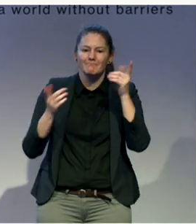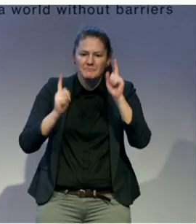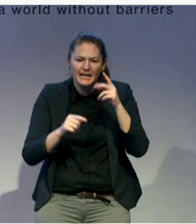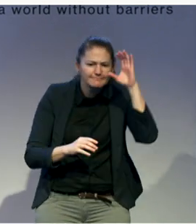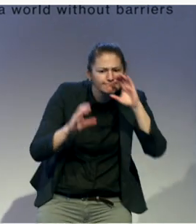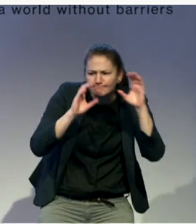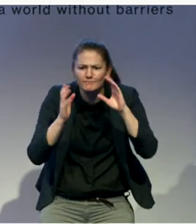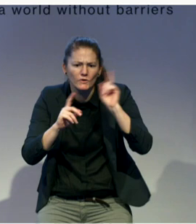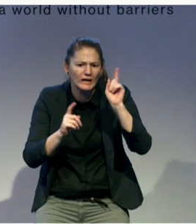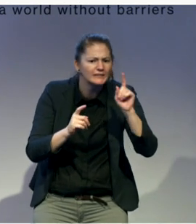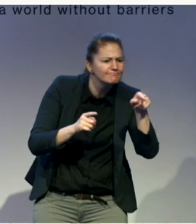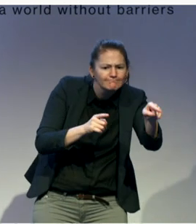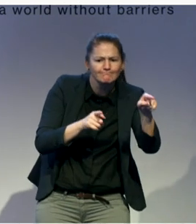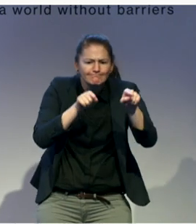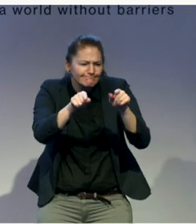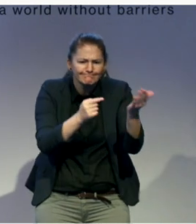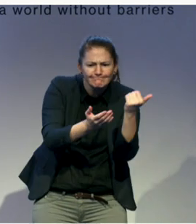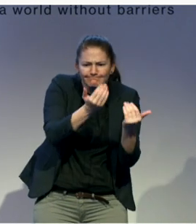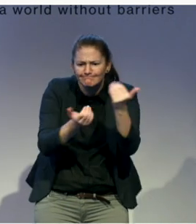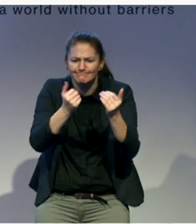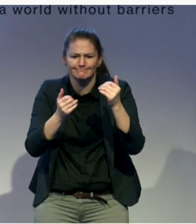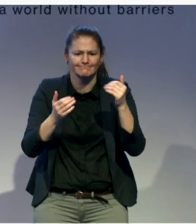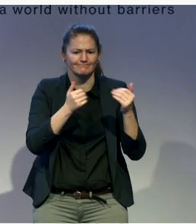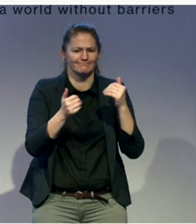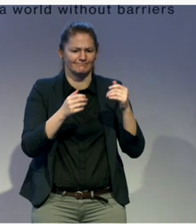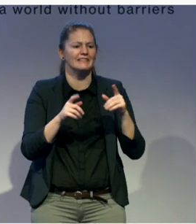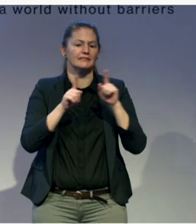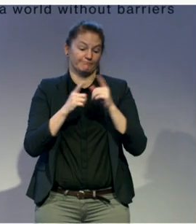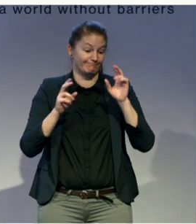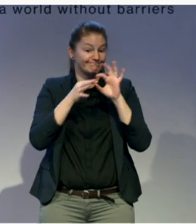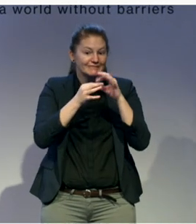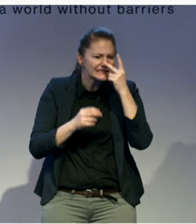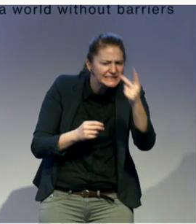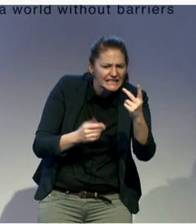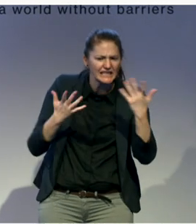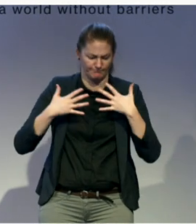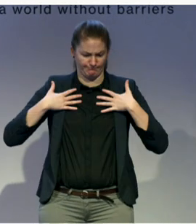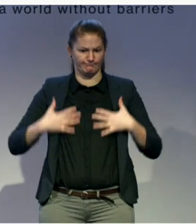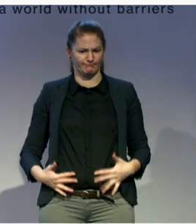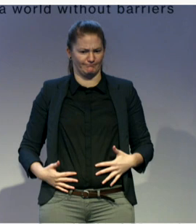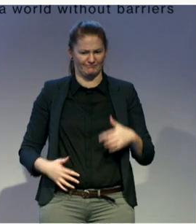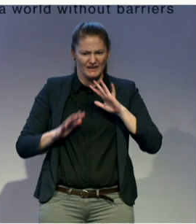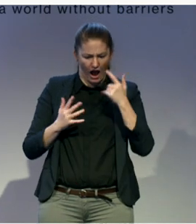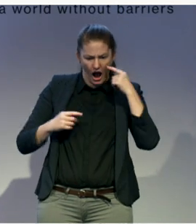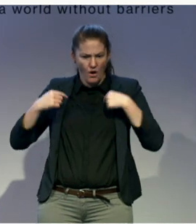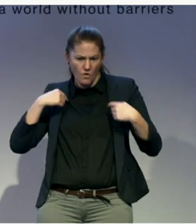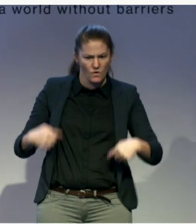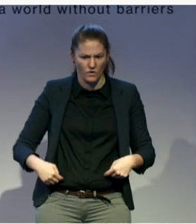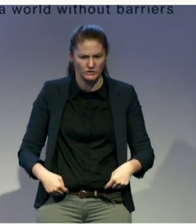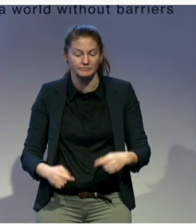and psychological factors. The barriers I just mentioned oftentimes results in a lack of resources for those who wish to vote